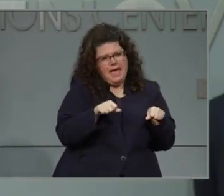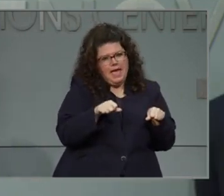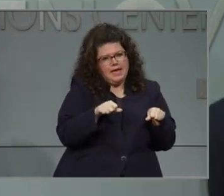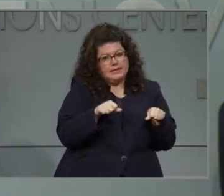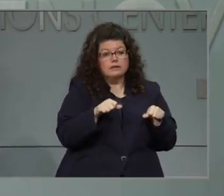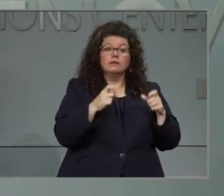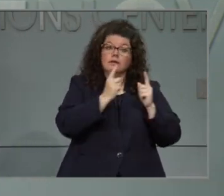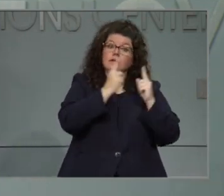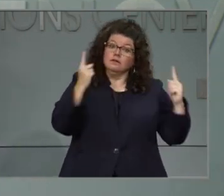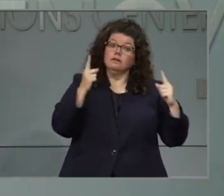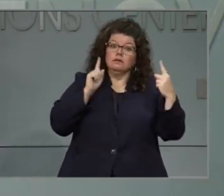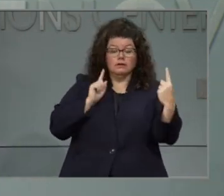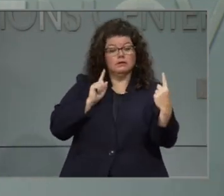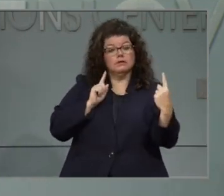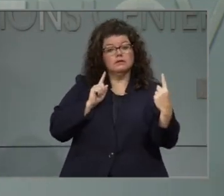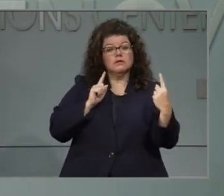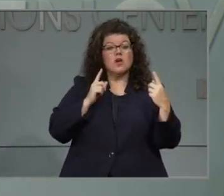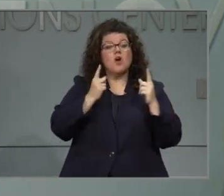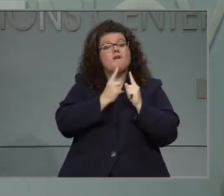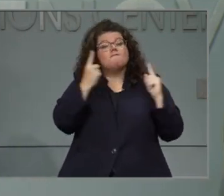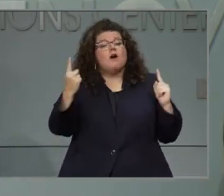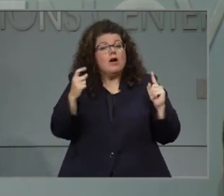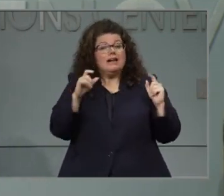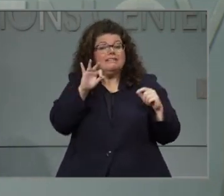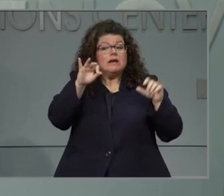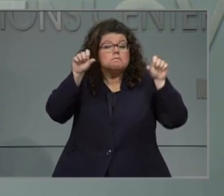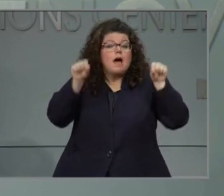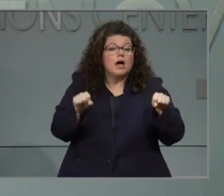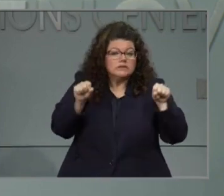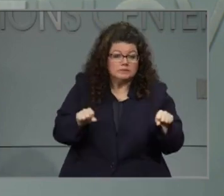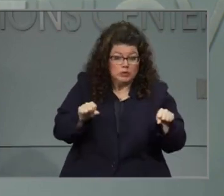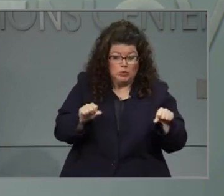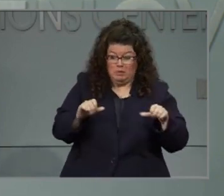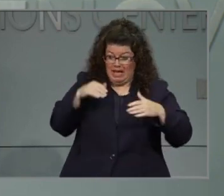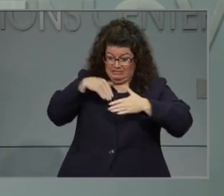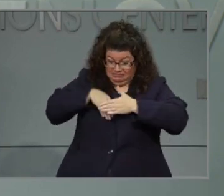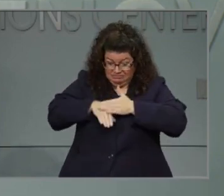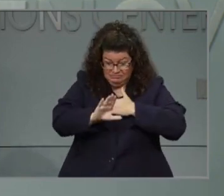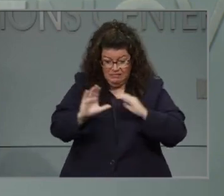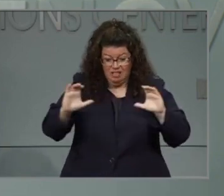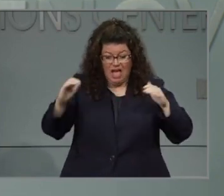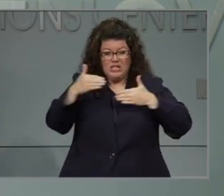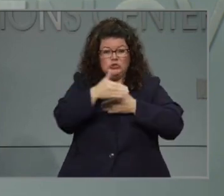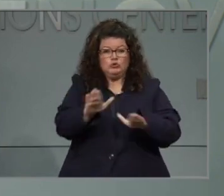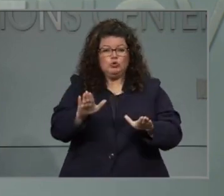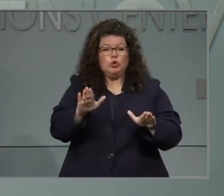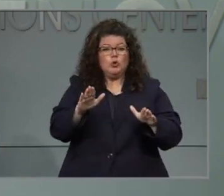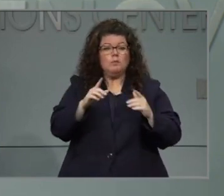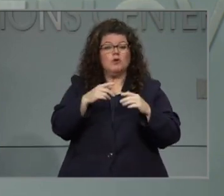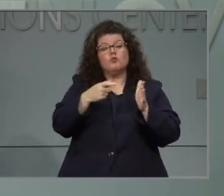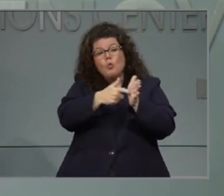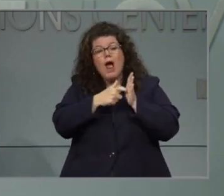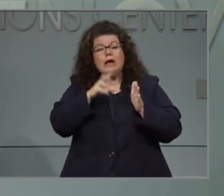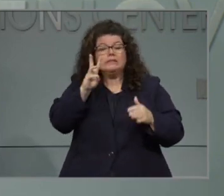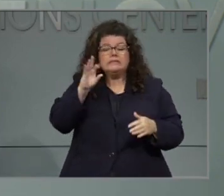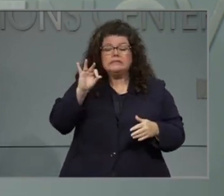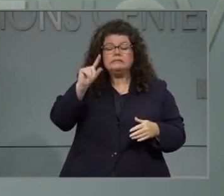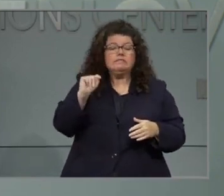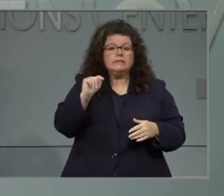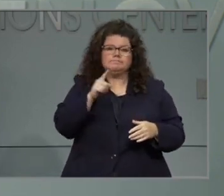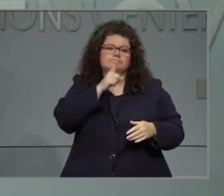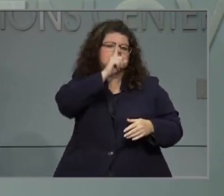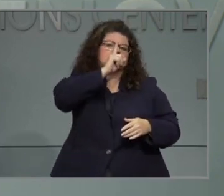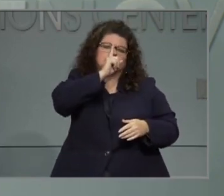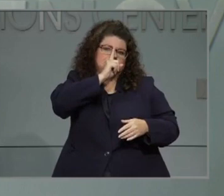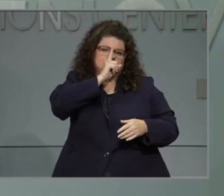distancing is as far as possible when in the classrooms, but it's a little less restrictive than we are in plan B.